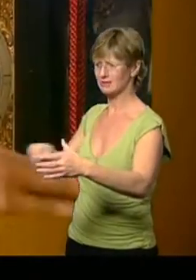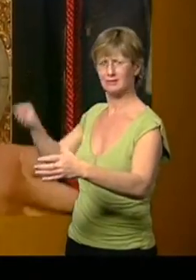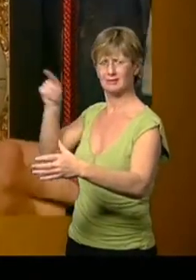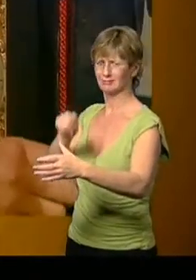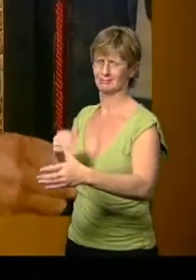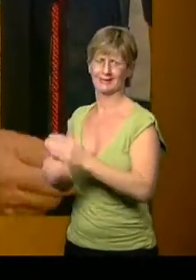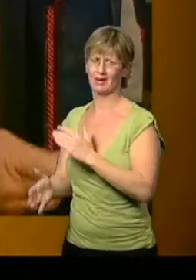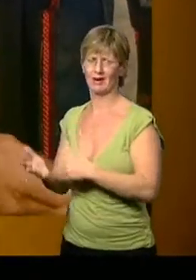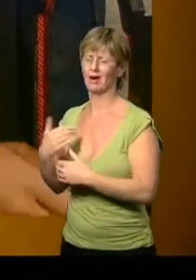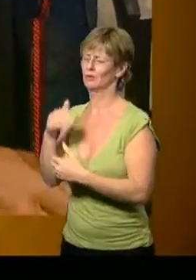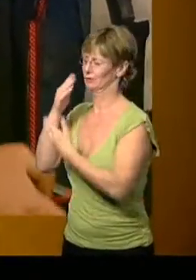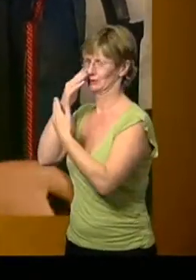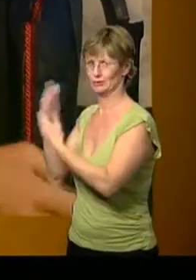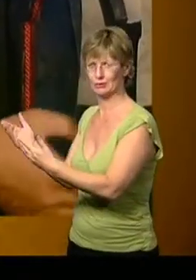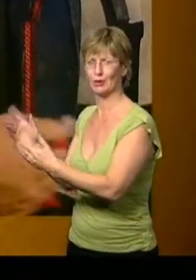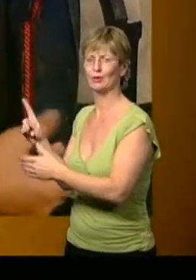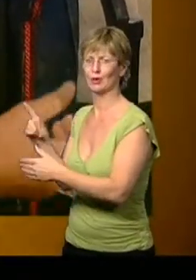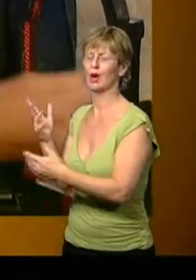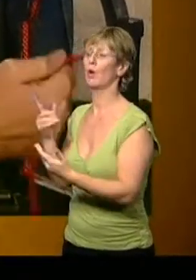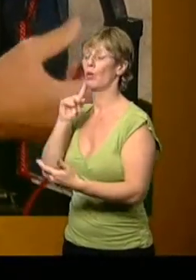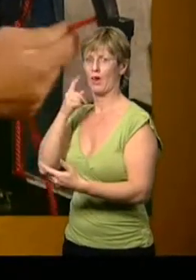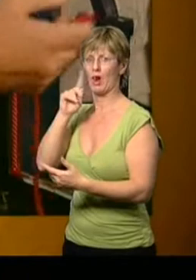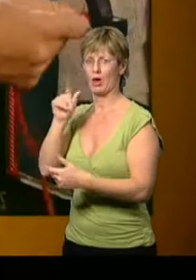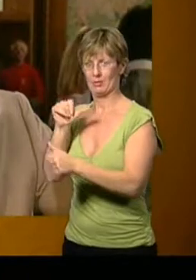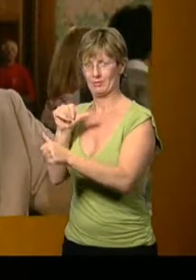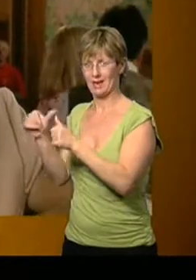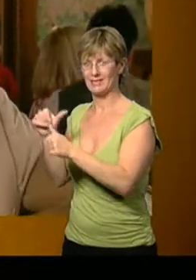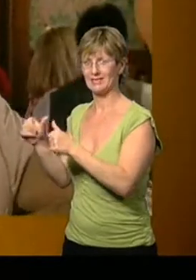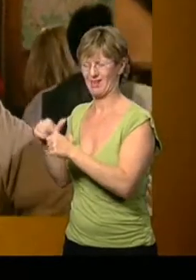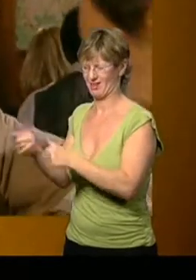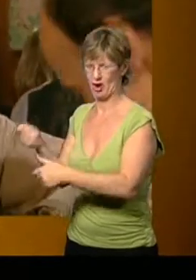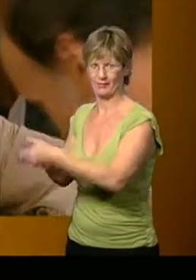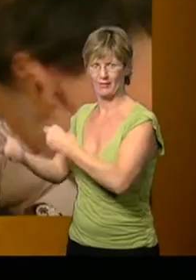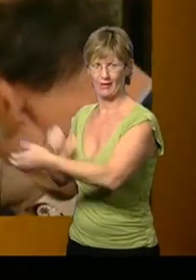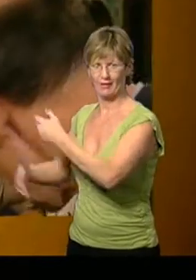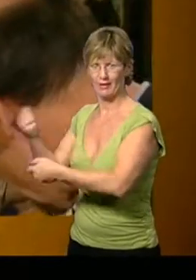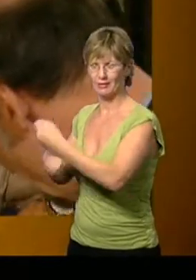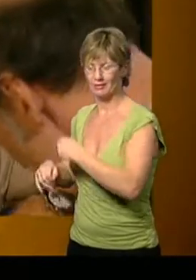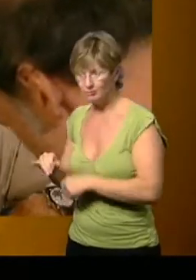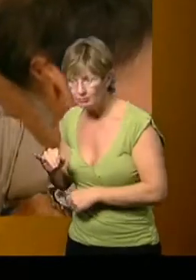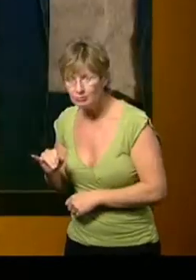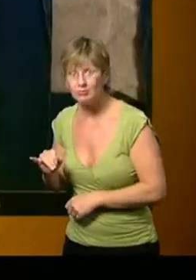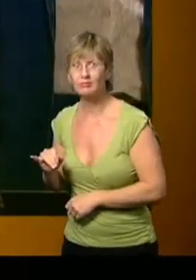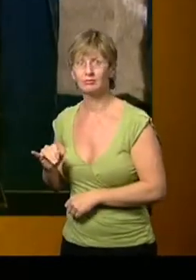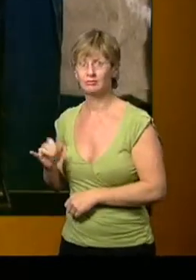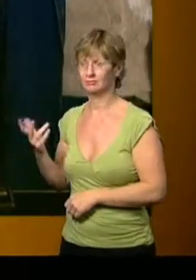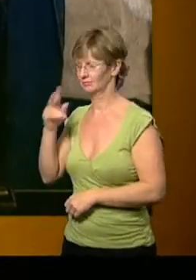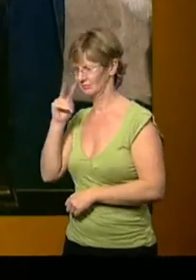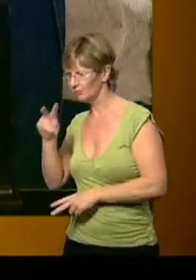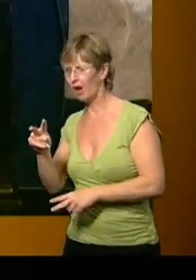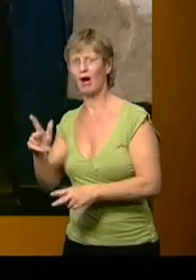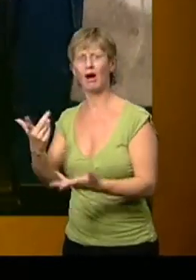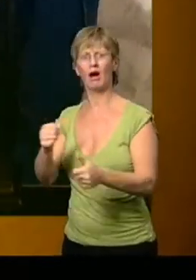much better it would look just by hauling a little bit of that out. gracious. And you'll then suddenly see that actually you can